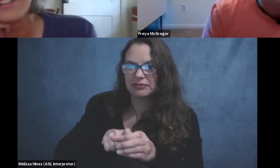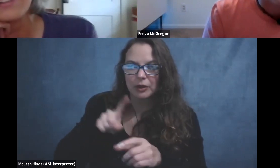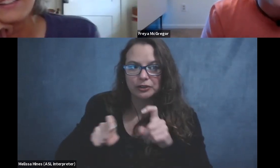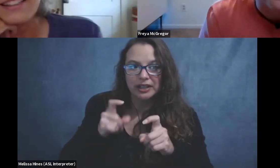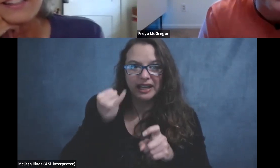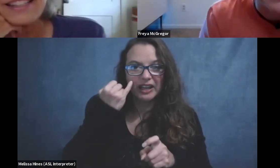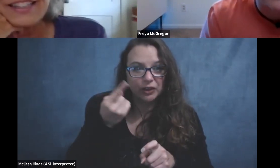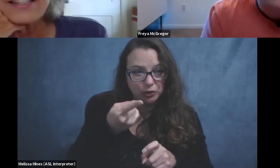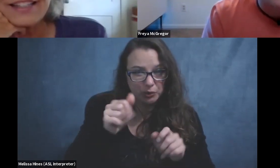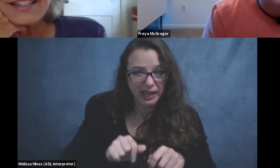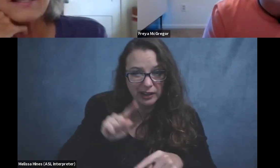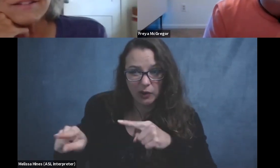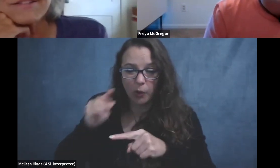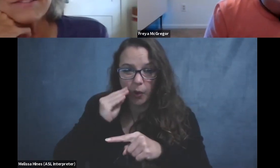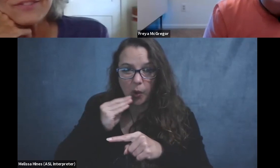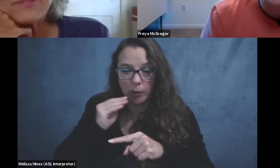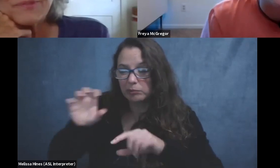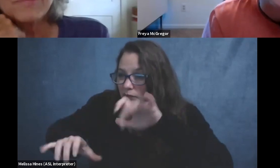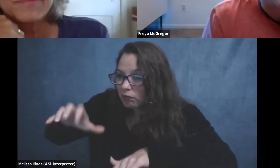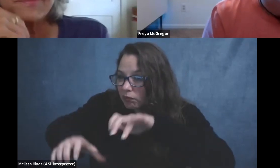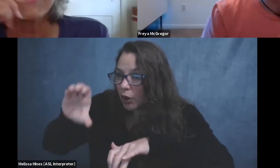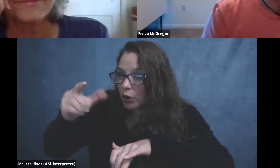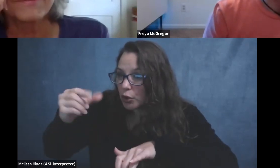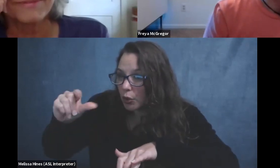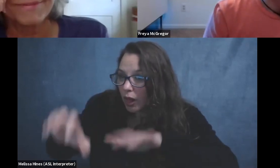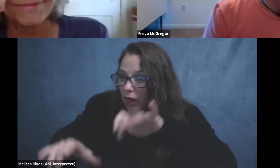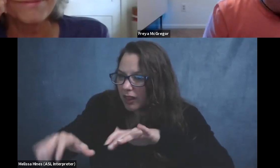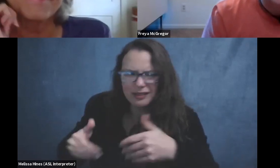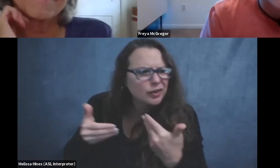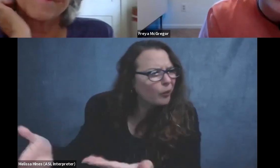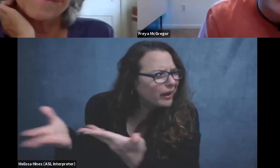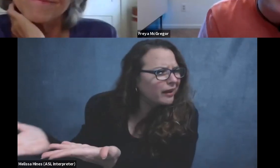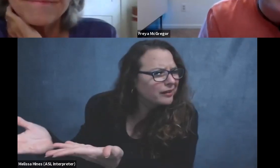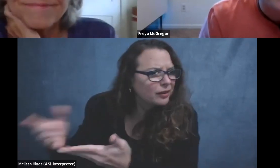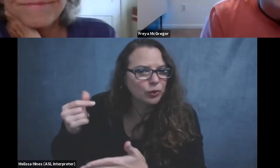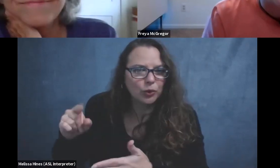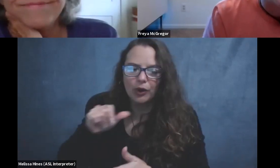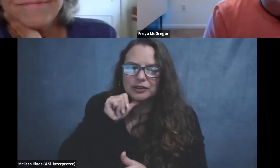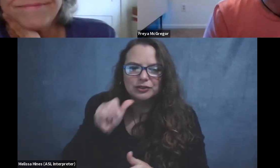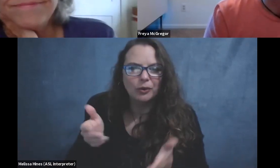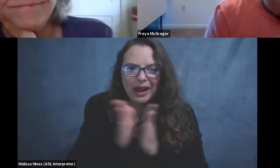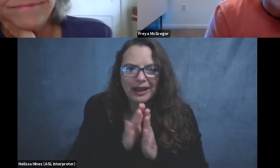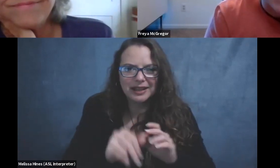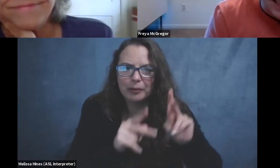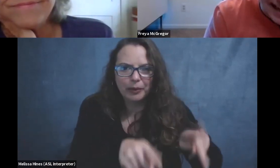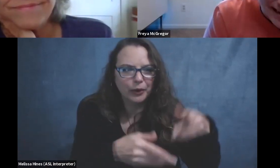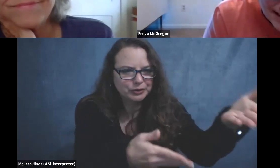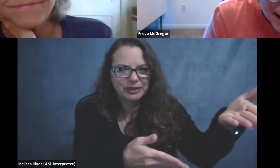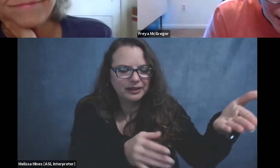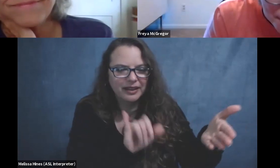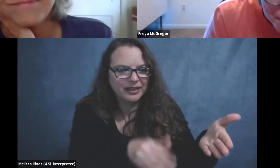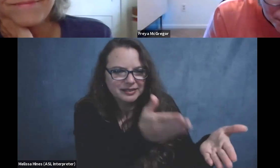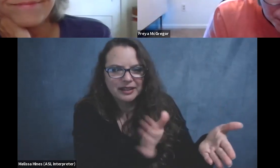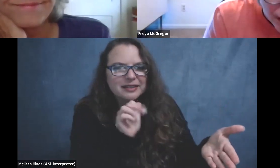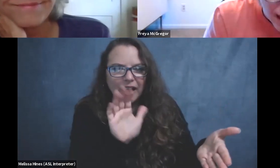go home and Google it. Like this person in front of you is not your resource, um, unless they've invited that.